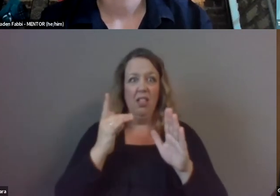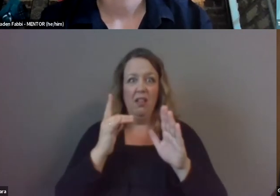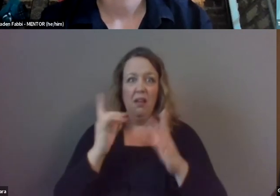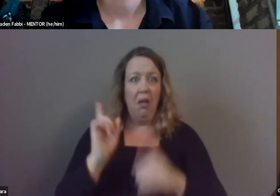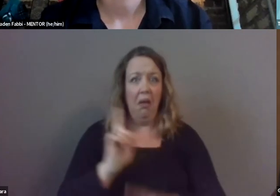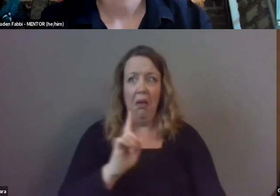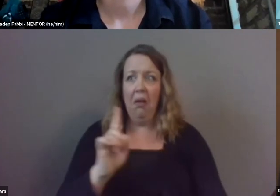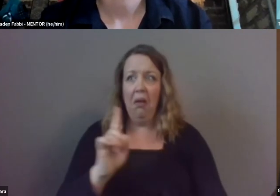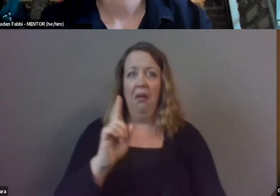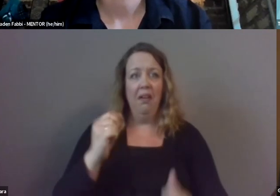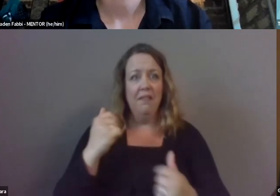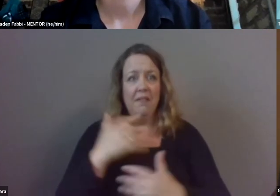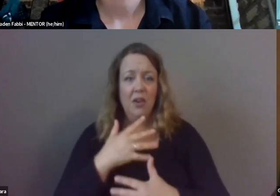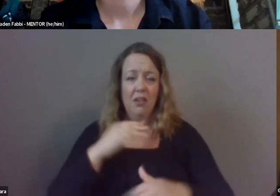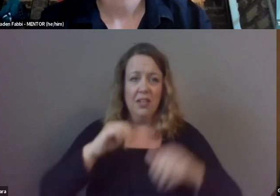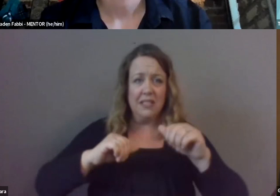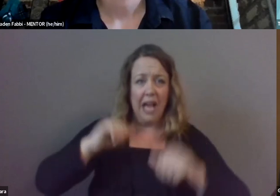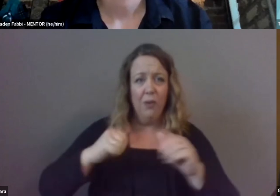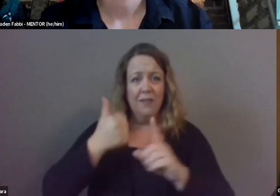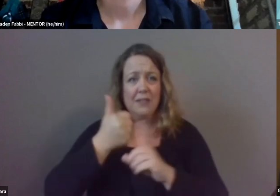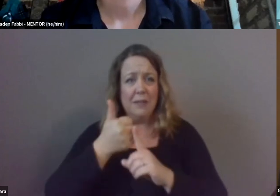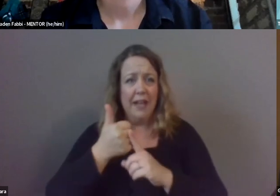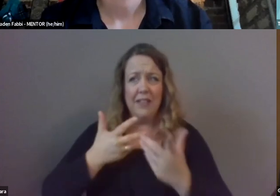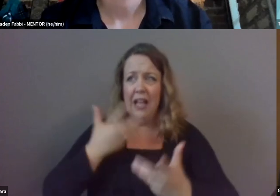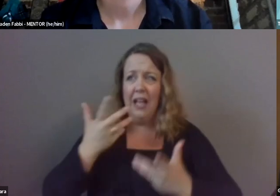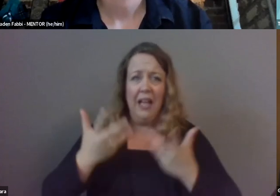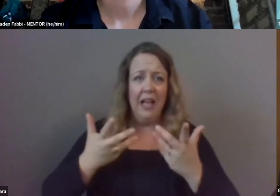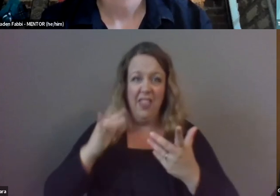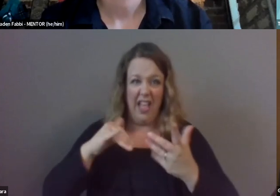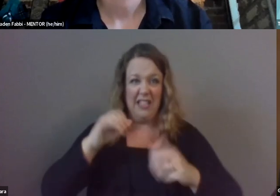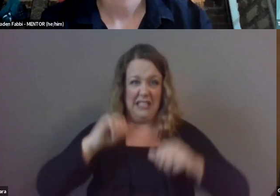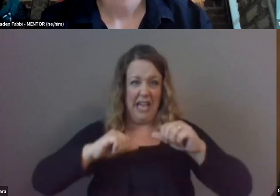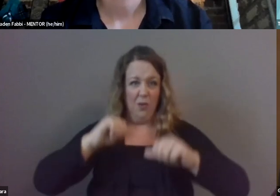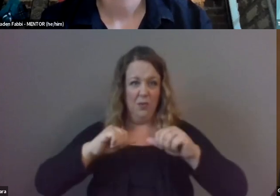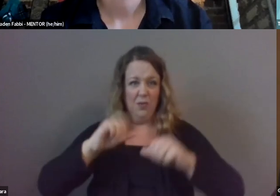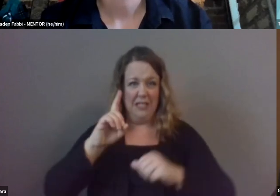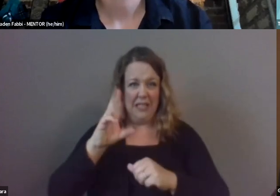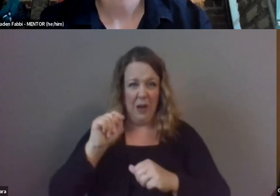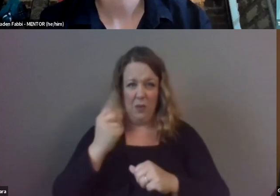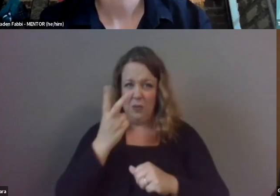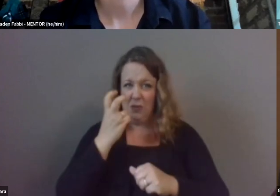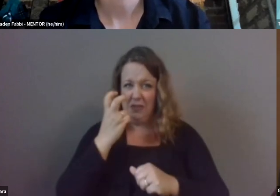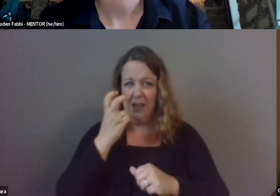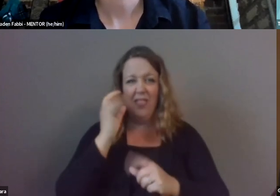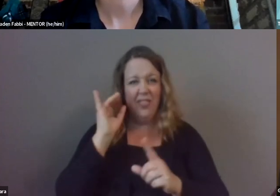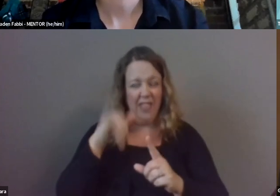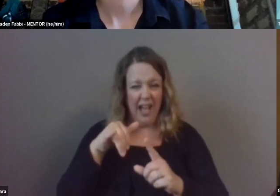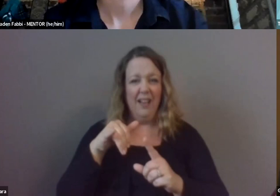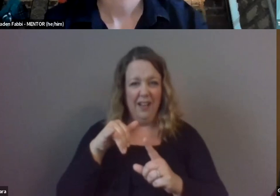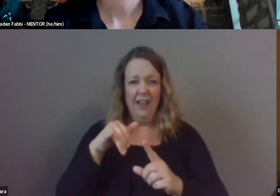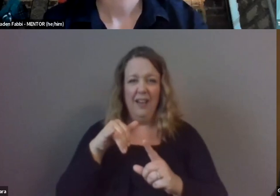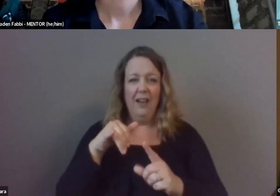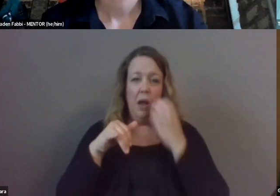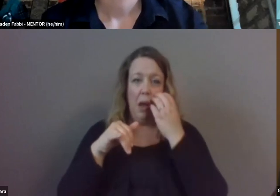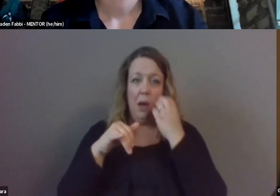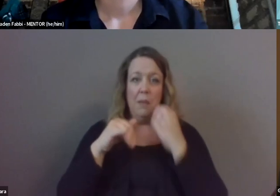fear or in doubt of themselves that's just doubt that's what it is doubt and for someone to be there and